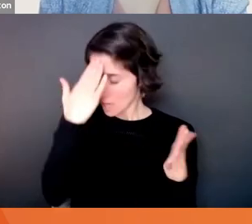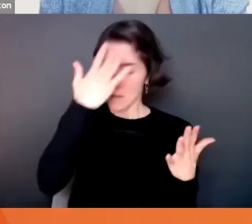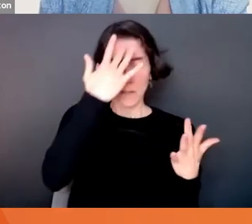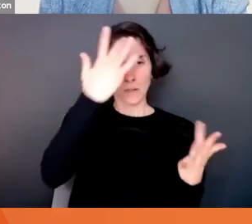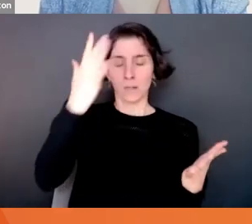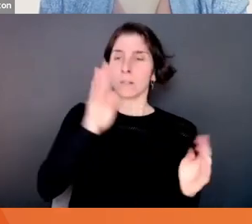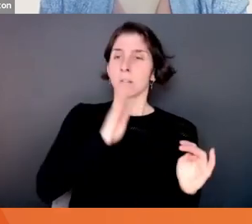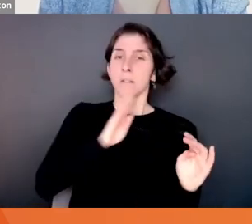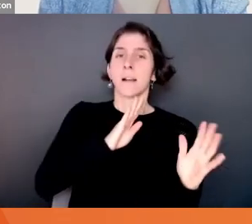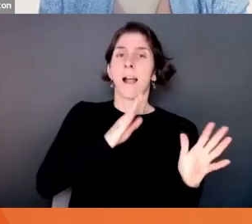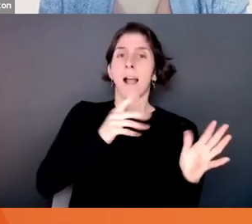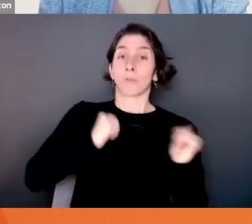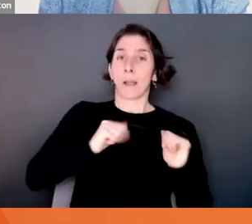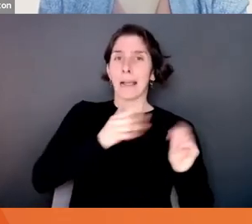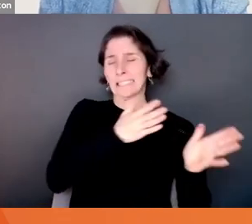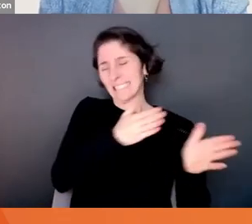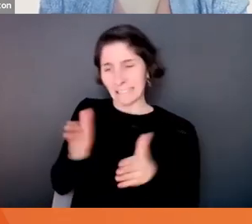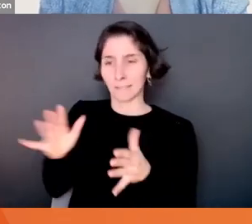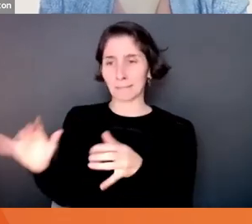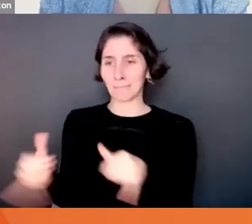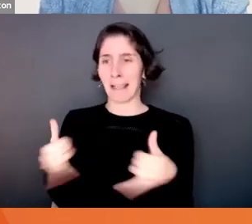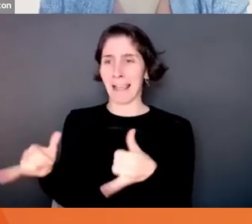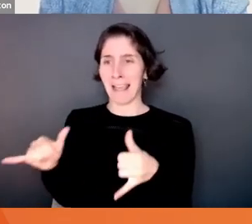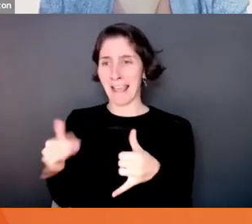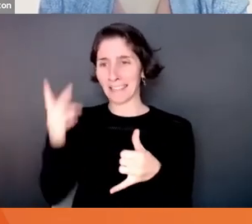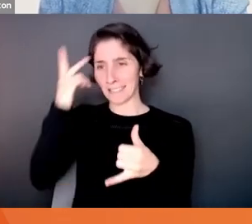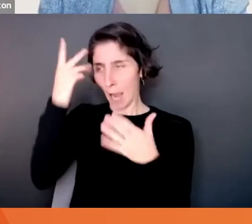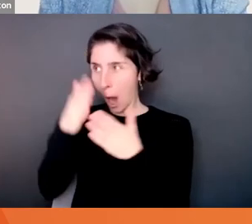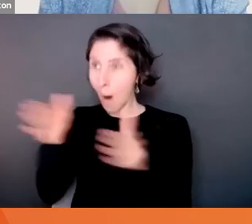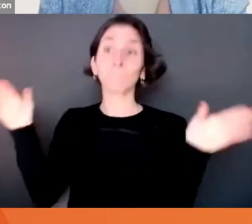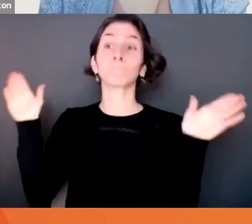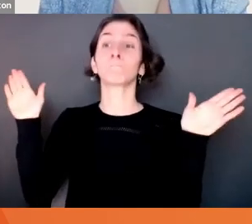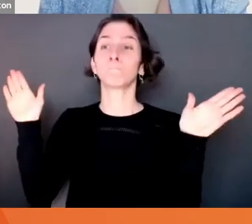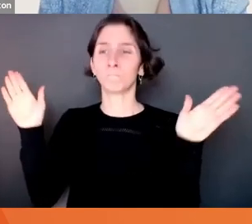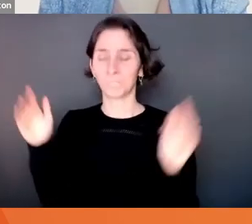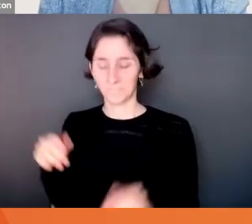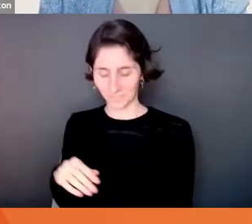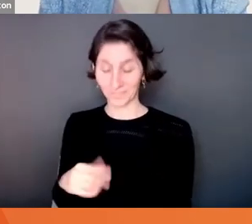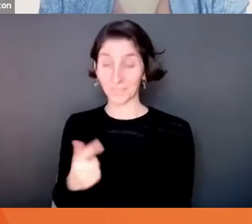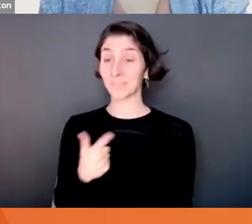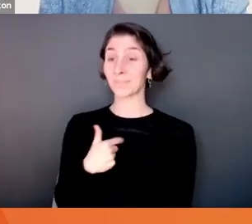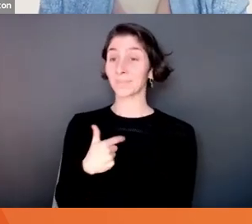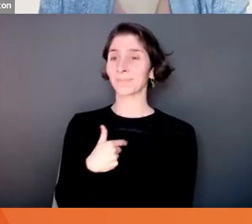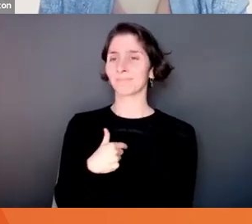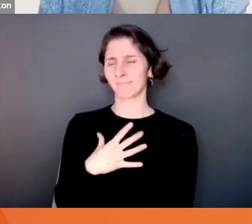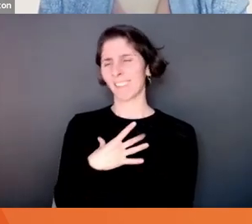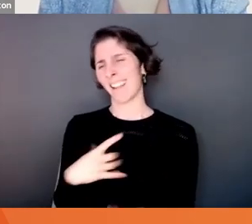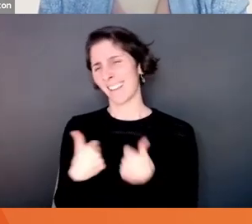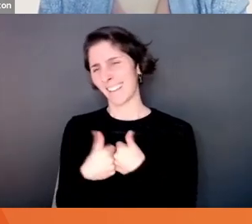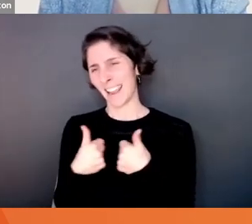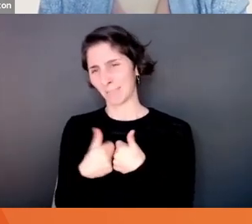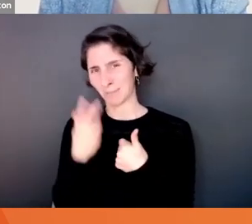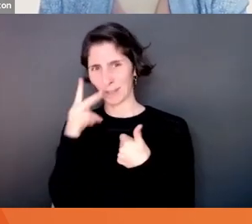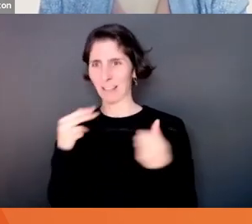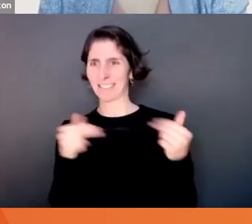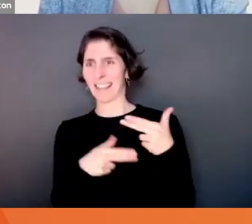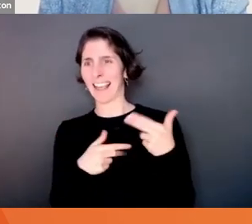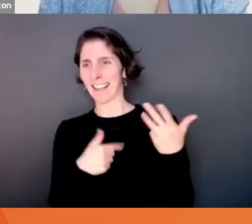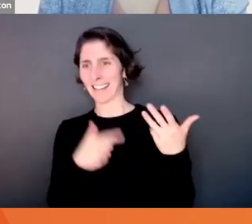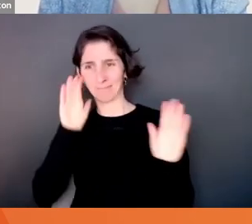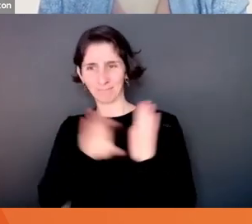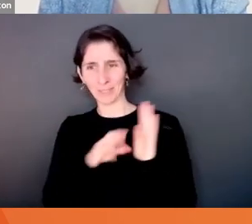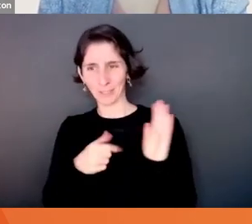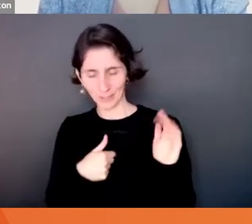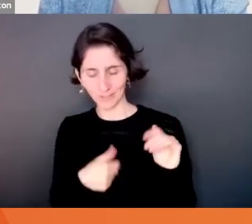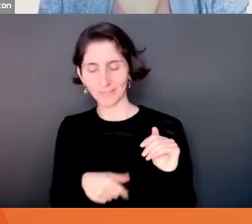can free your mind. Actually, I'll use one example. I like to play games. You saw you saw that in my in my slide, right? I like to play games. And I